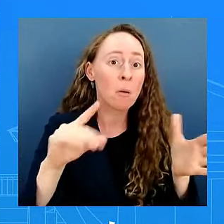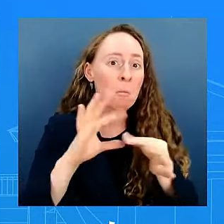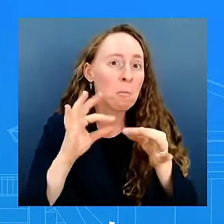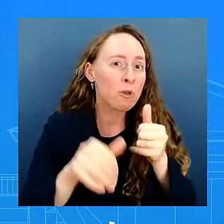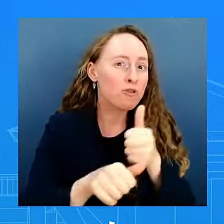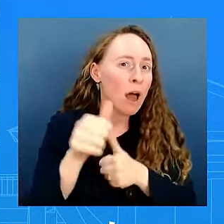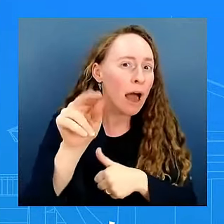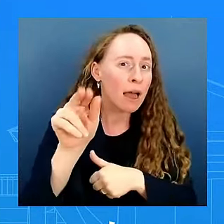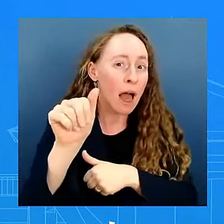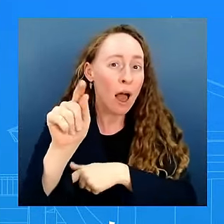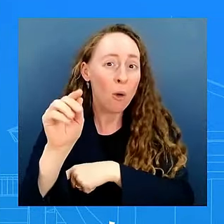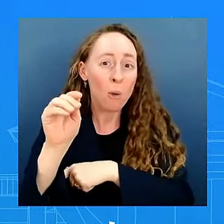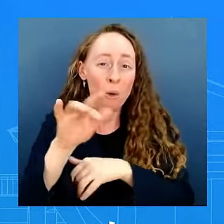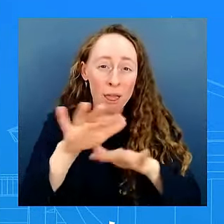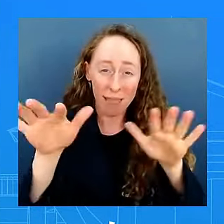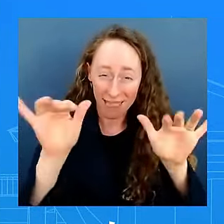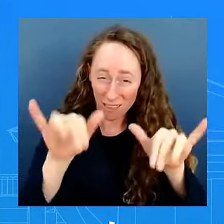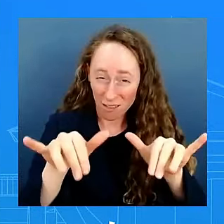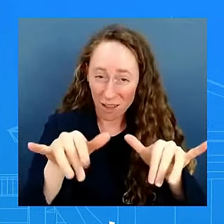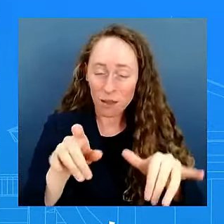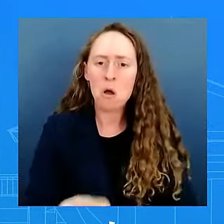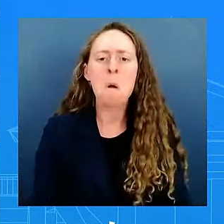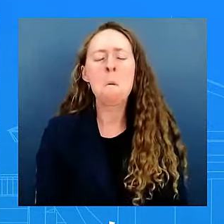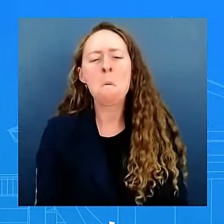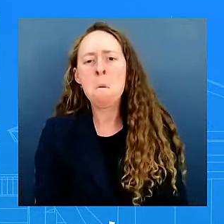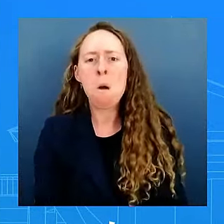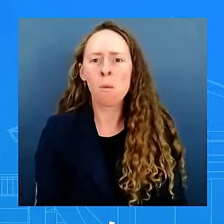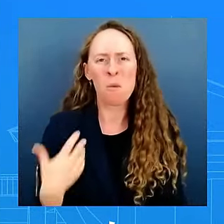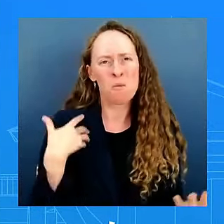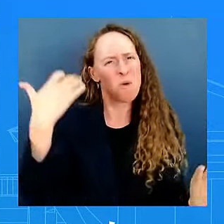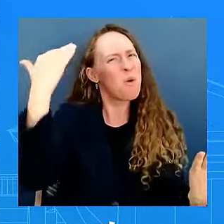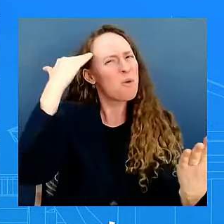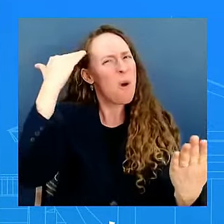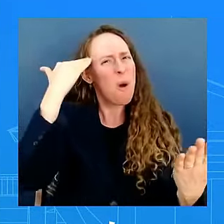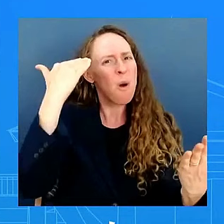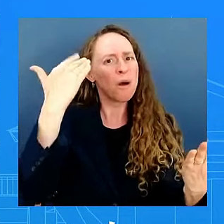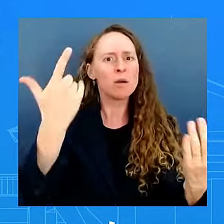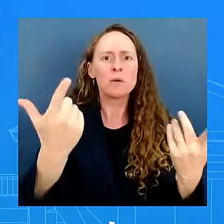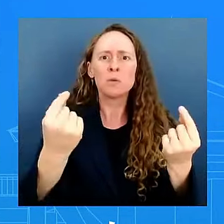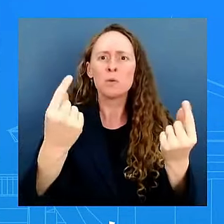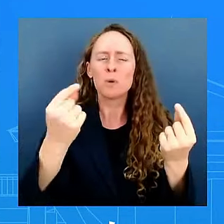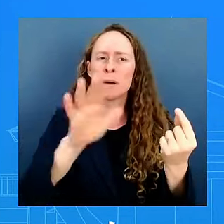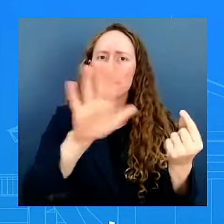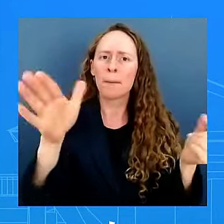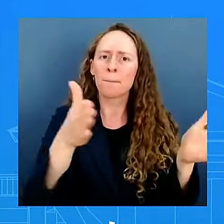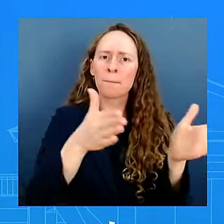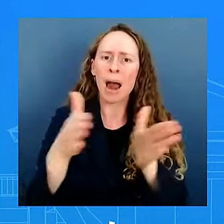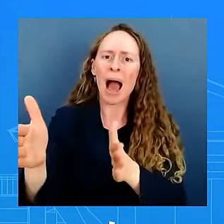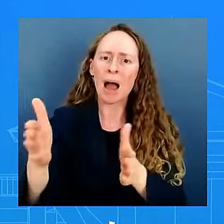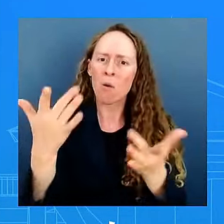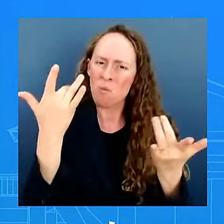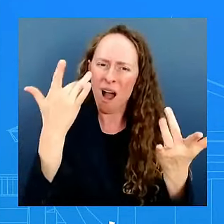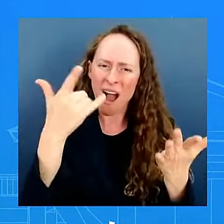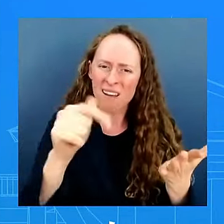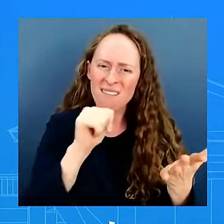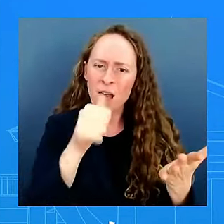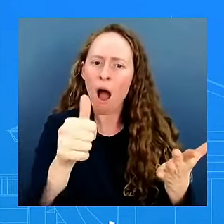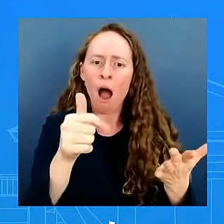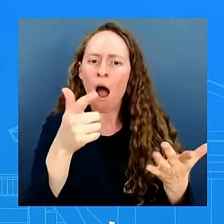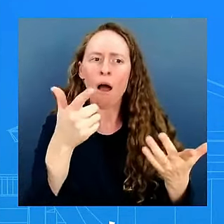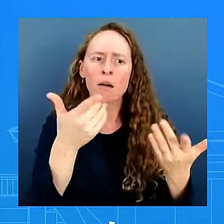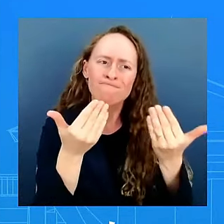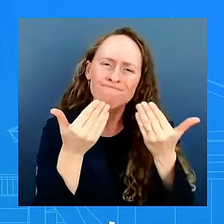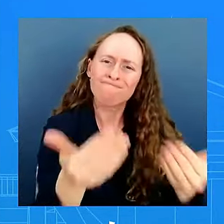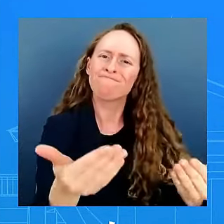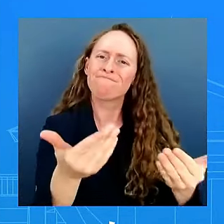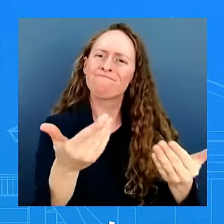more details on what's a hold up on providing oh i see i don't have anything else to share our policy has